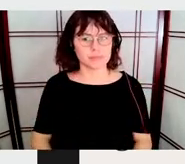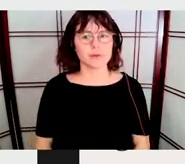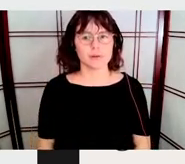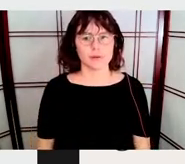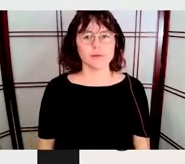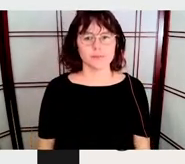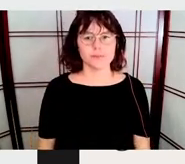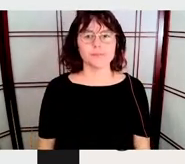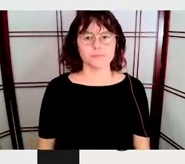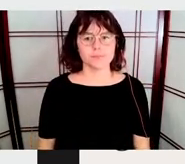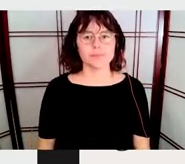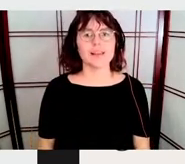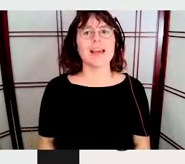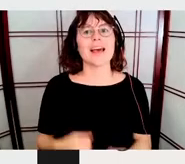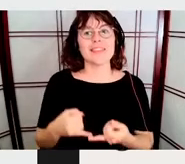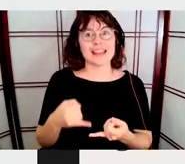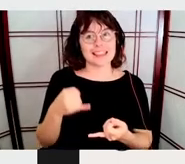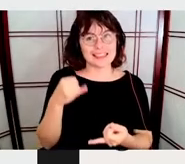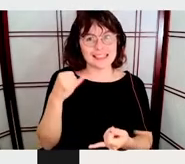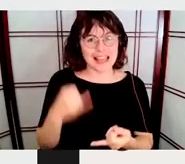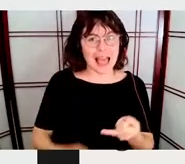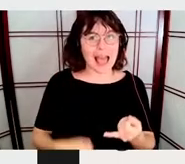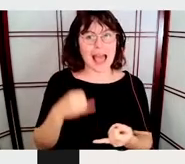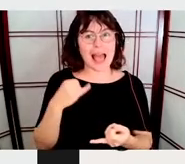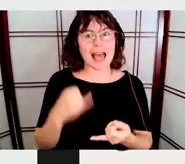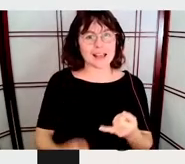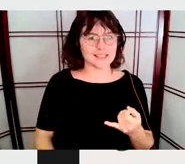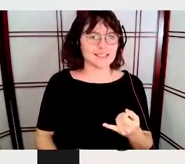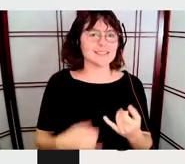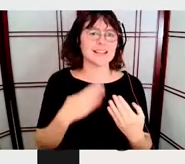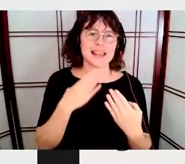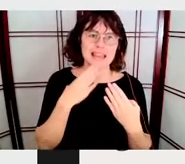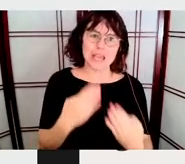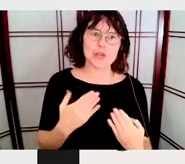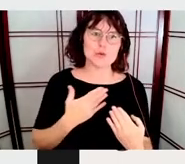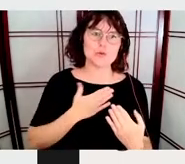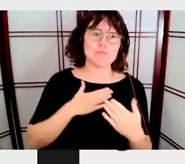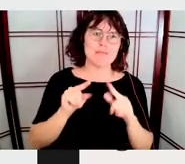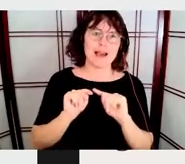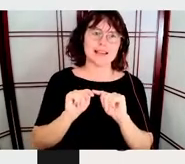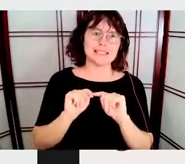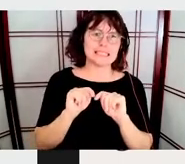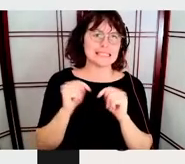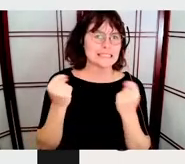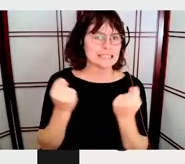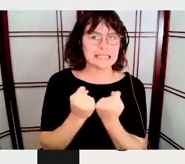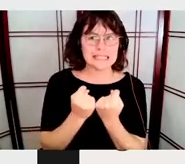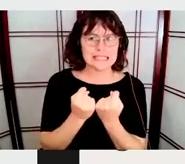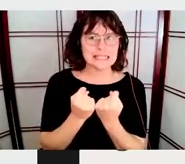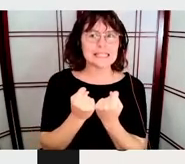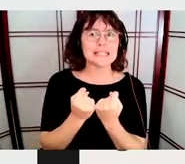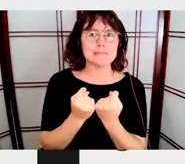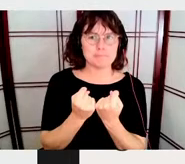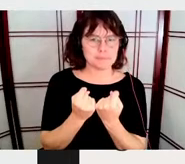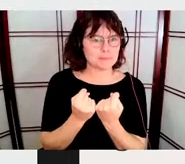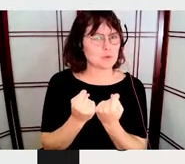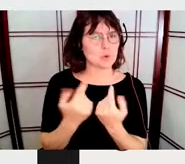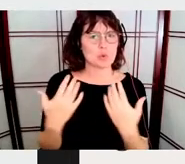want to last but not least to thank my team that make this happen.